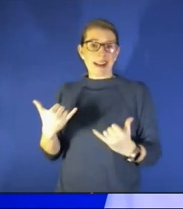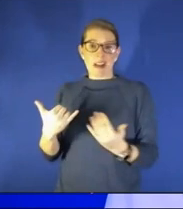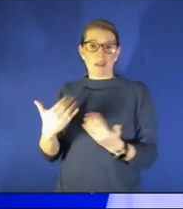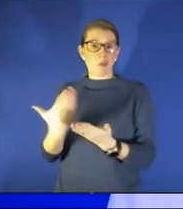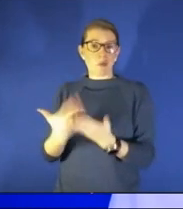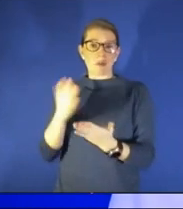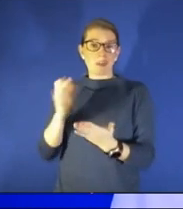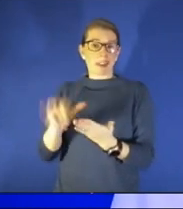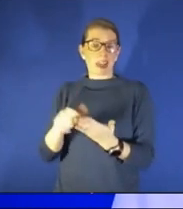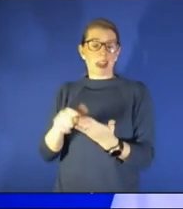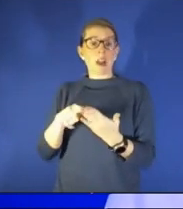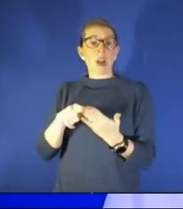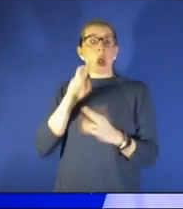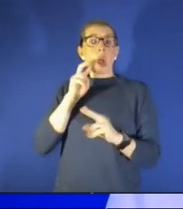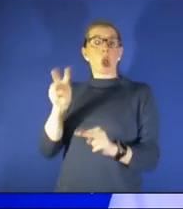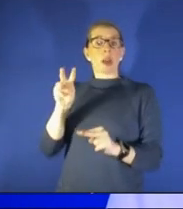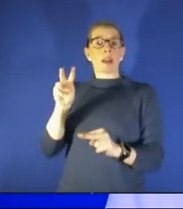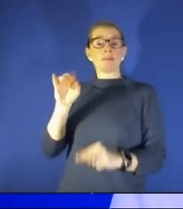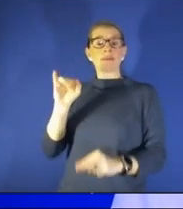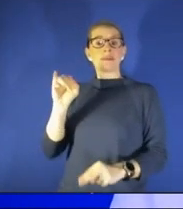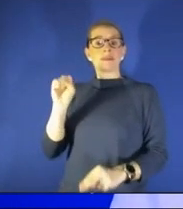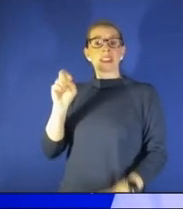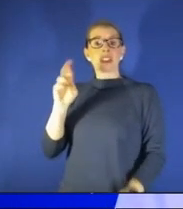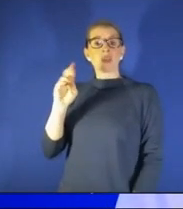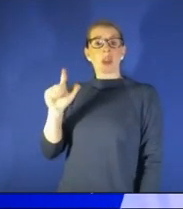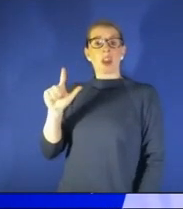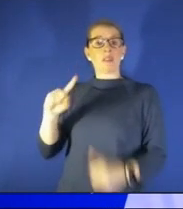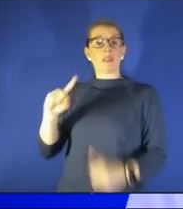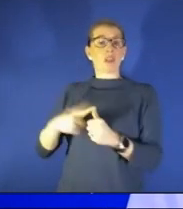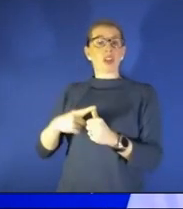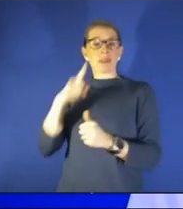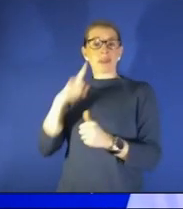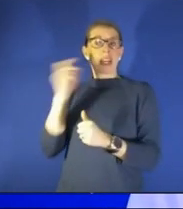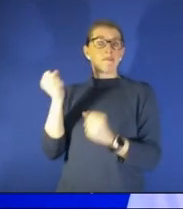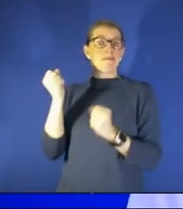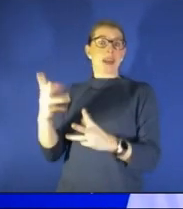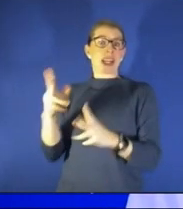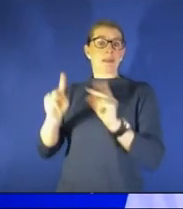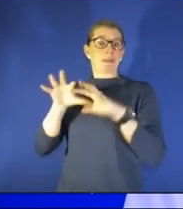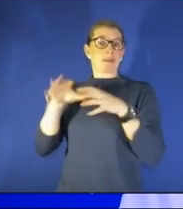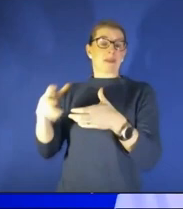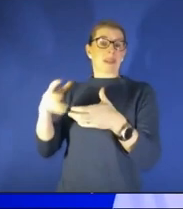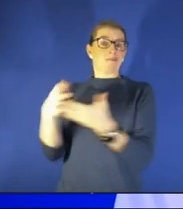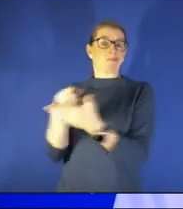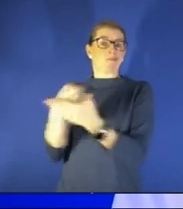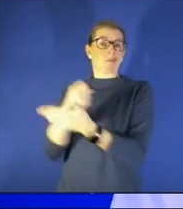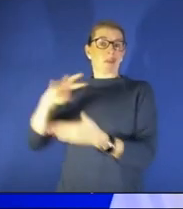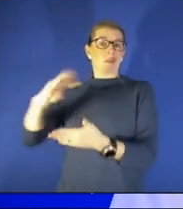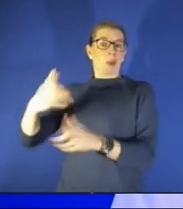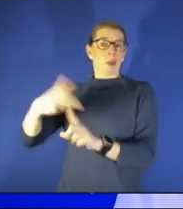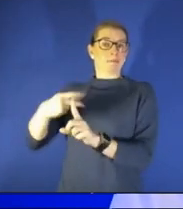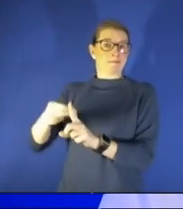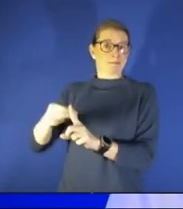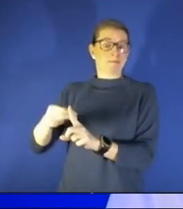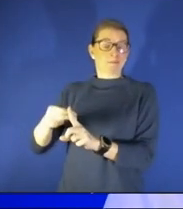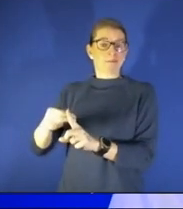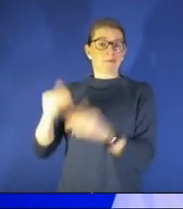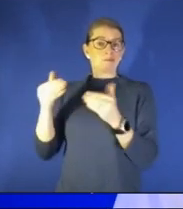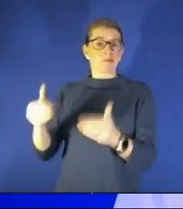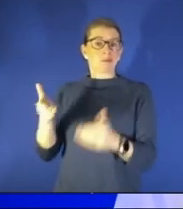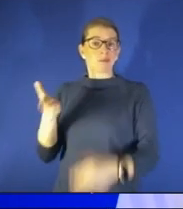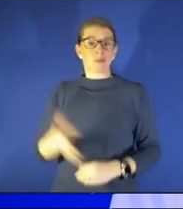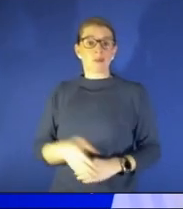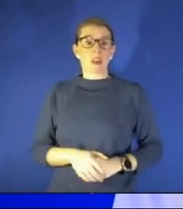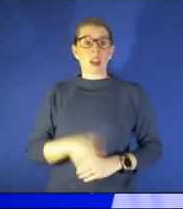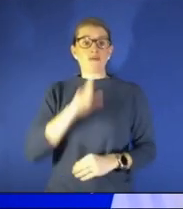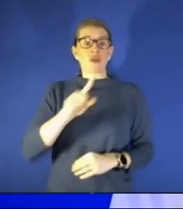israel first because we know they had large numbers of their populations that were getting fourth dose i'm sure there will be data from other countries as